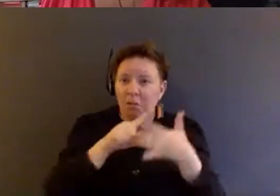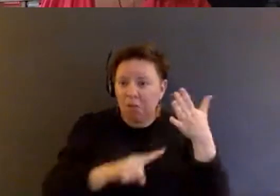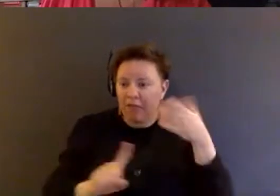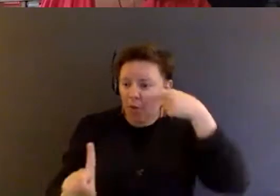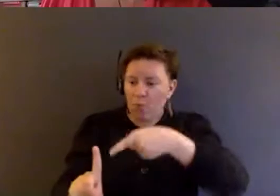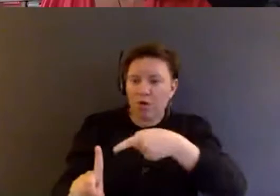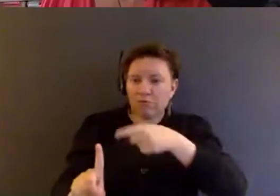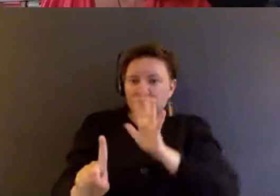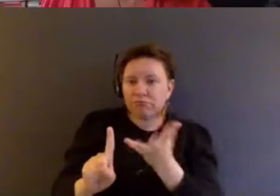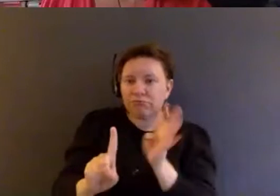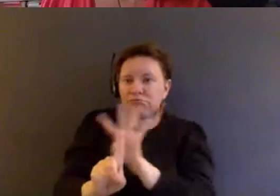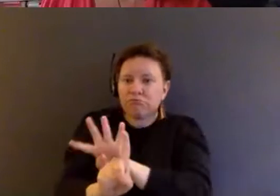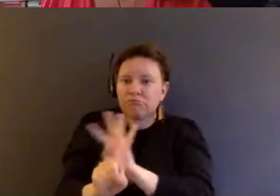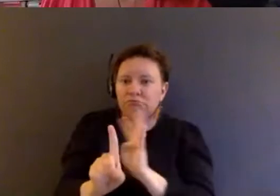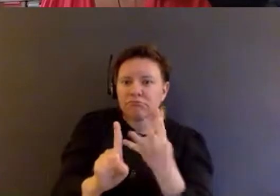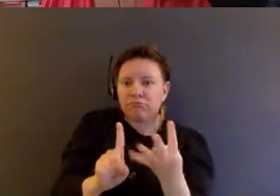and so on.